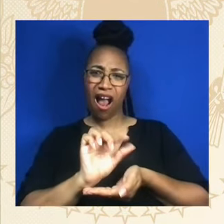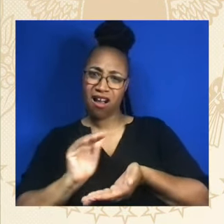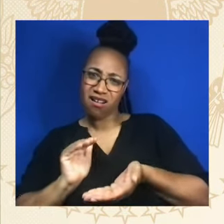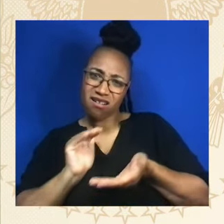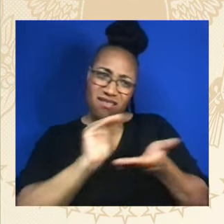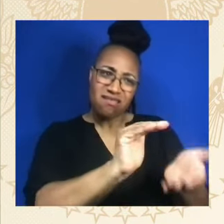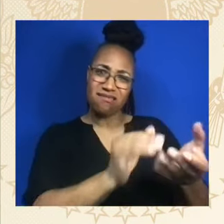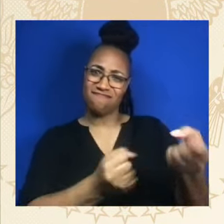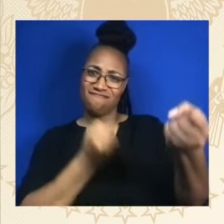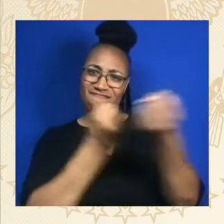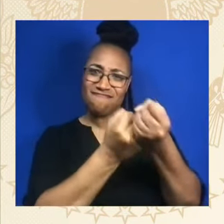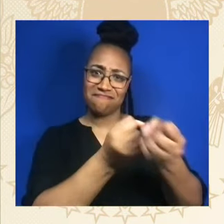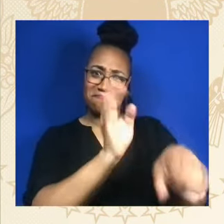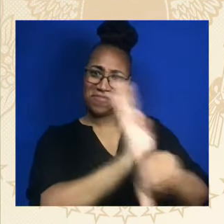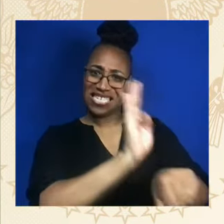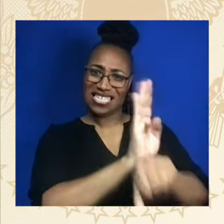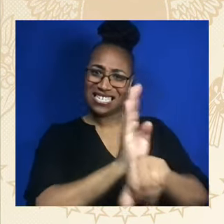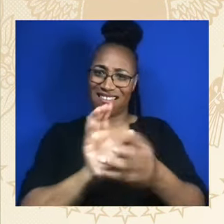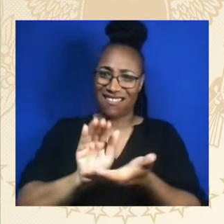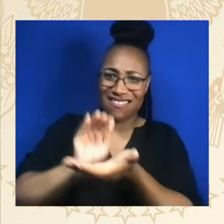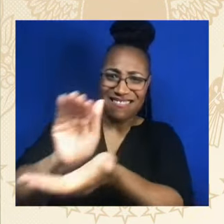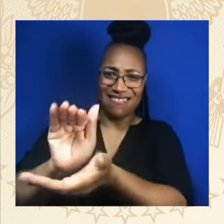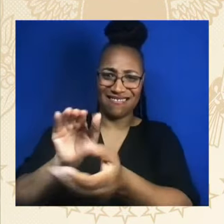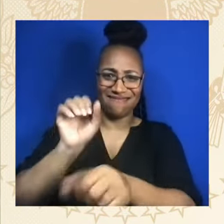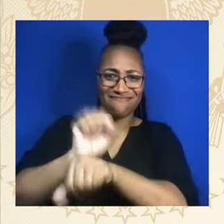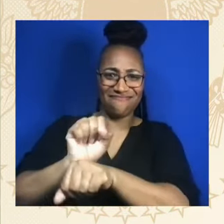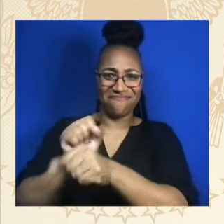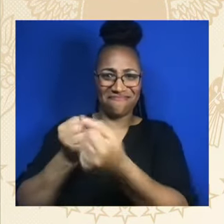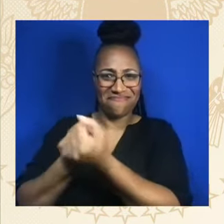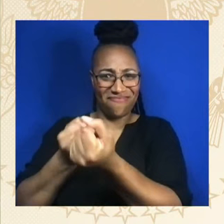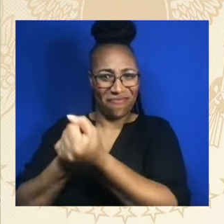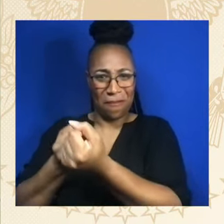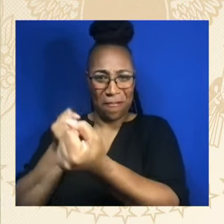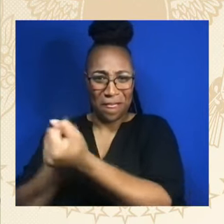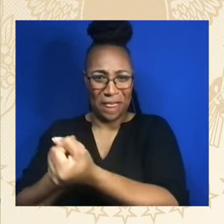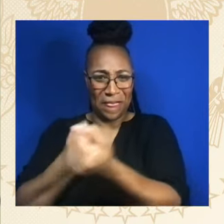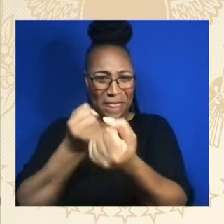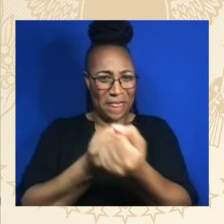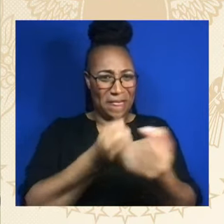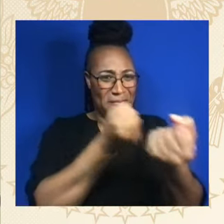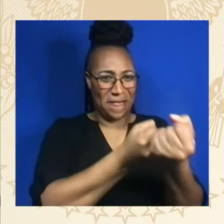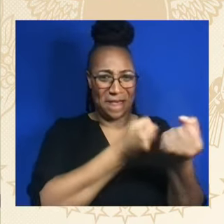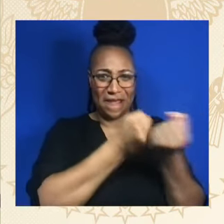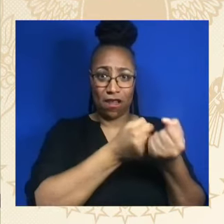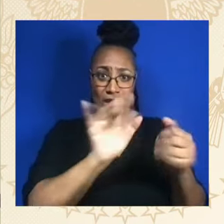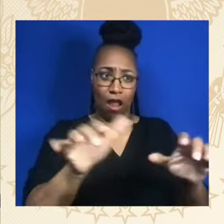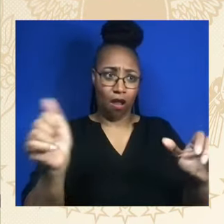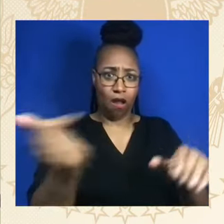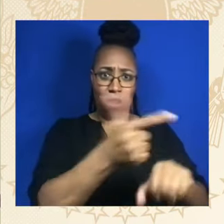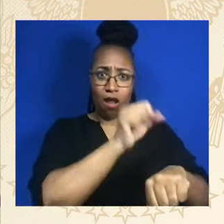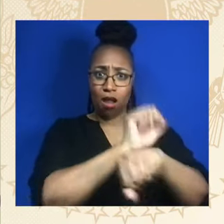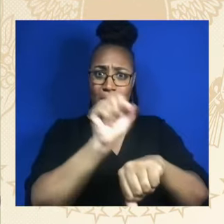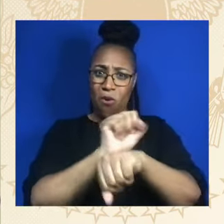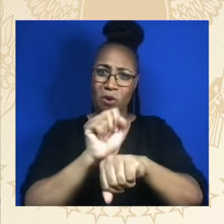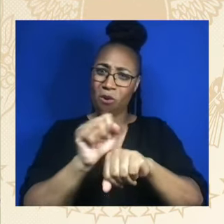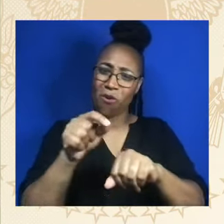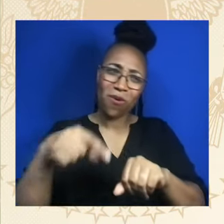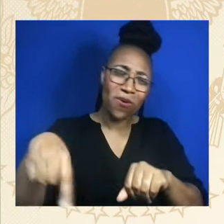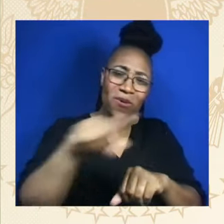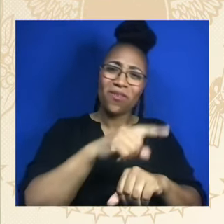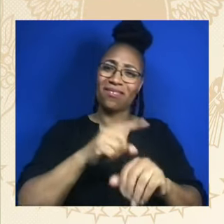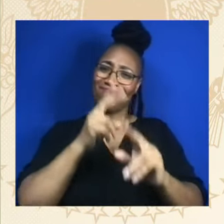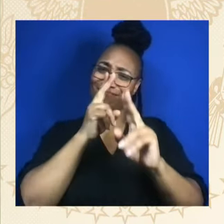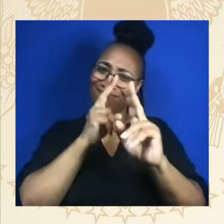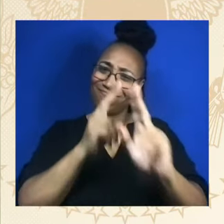with a history where far too many were excluded from the opportunity to be on that path of gaining